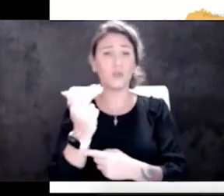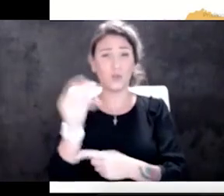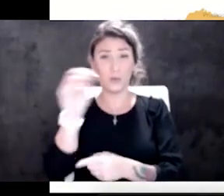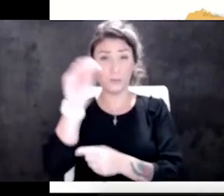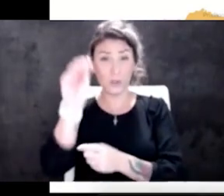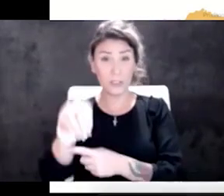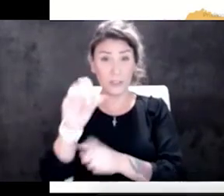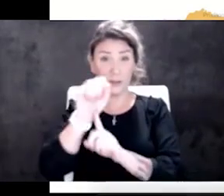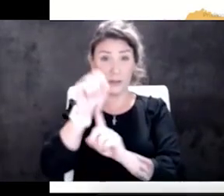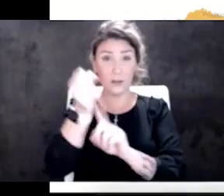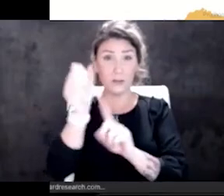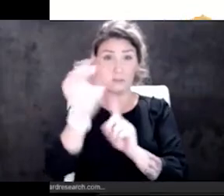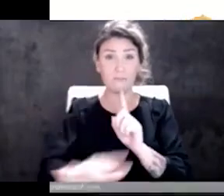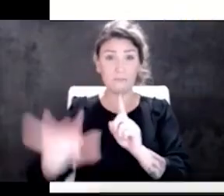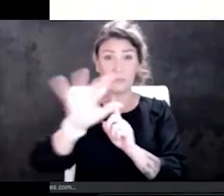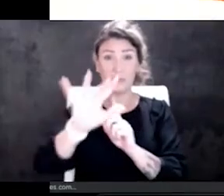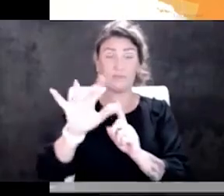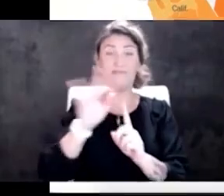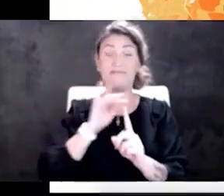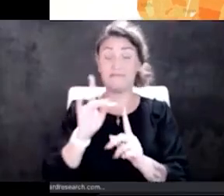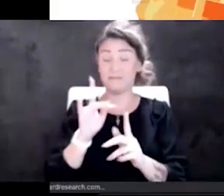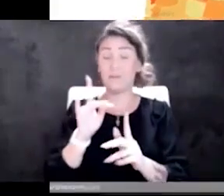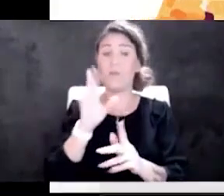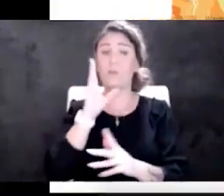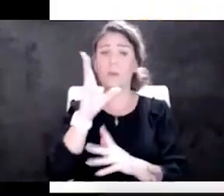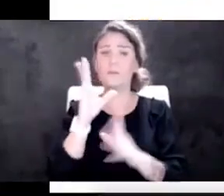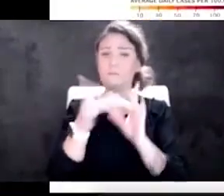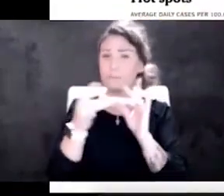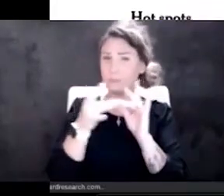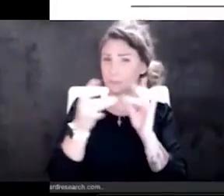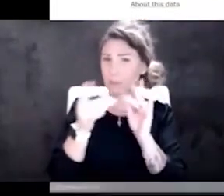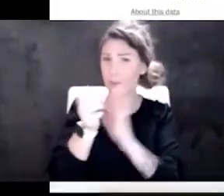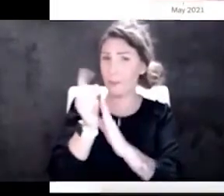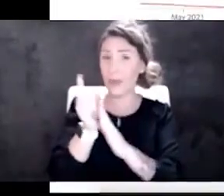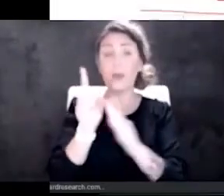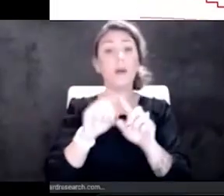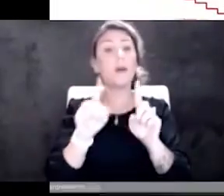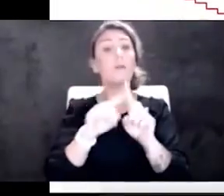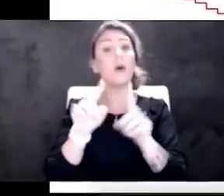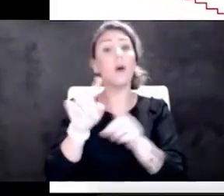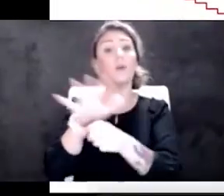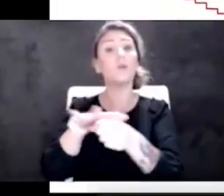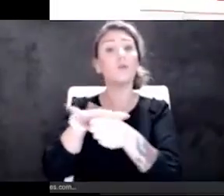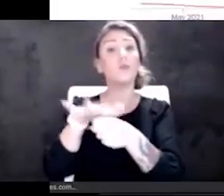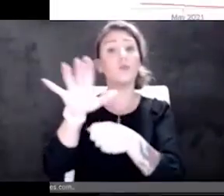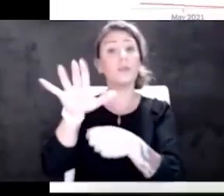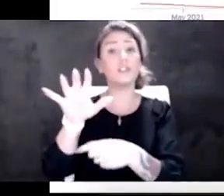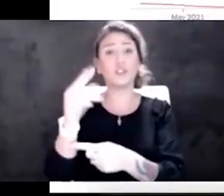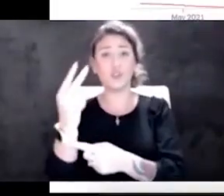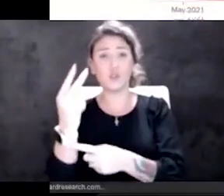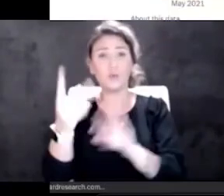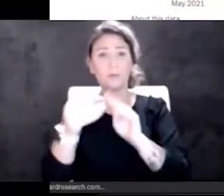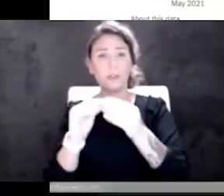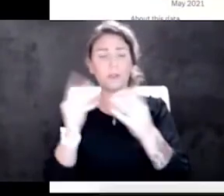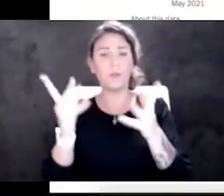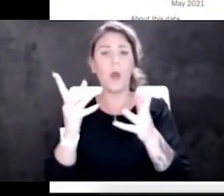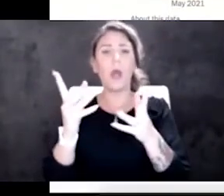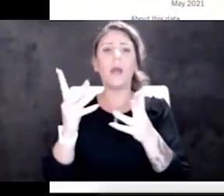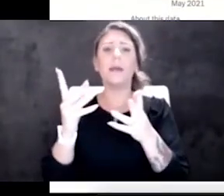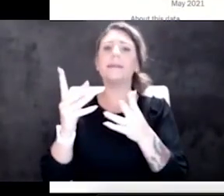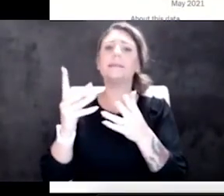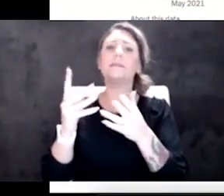in Region 2. We're going to talk about it in a moment in Region 2, but Region 2 includes New York and New Jersey. We also are seeing evidence that